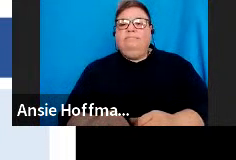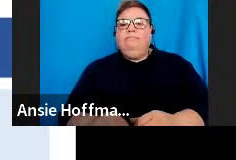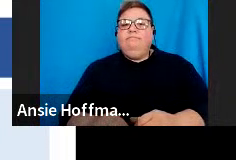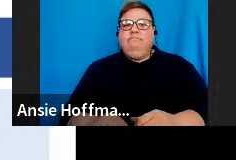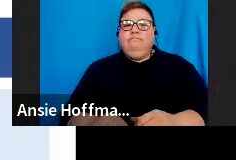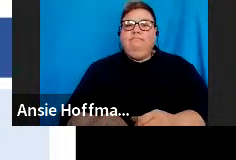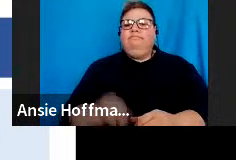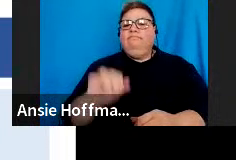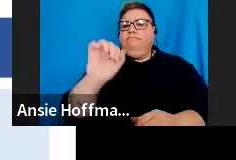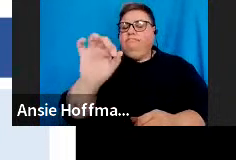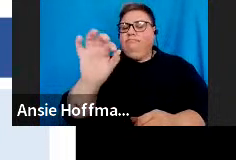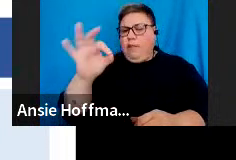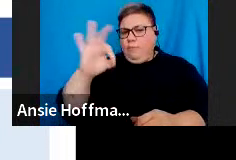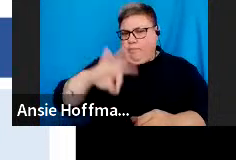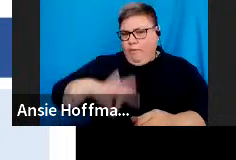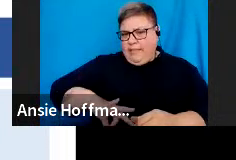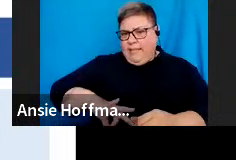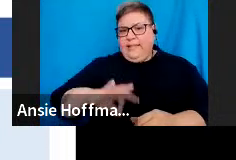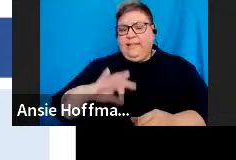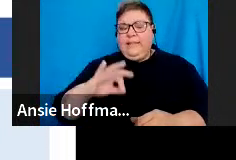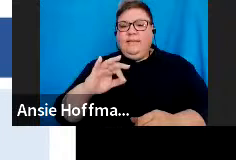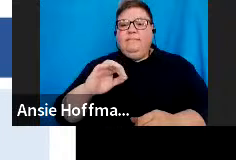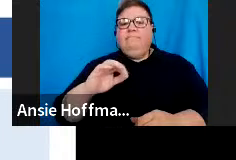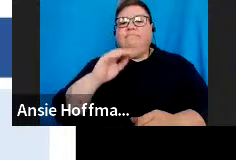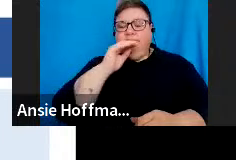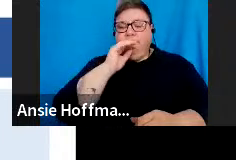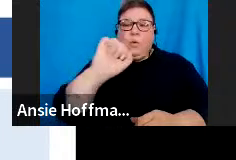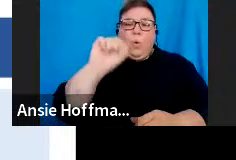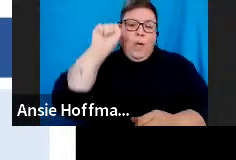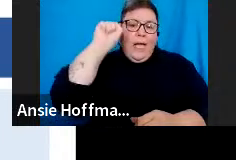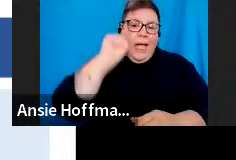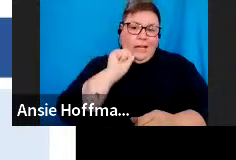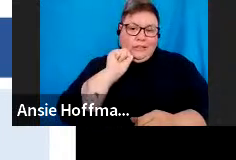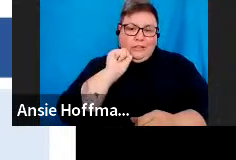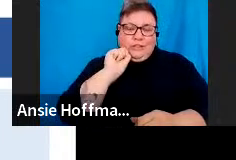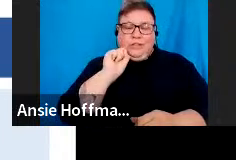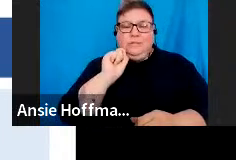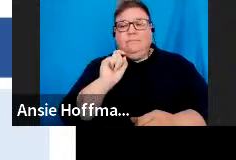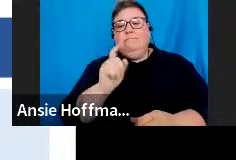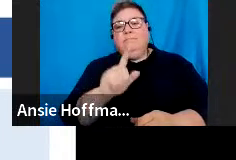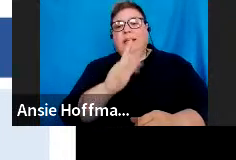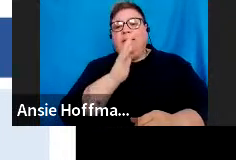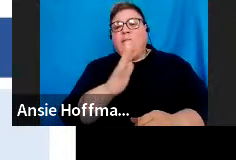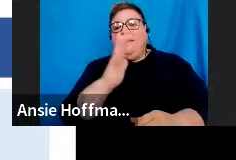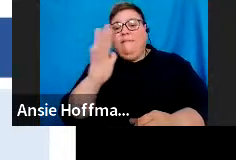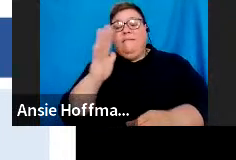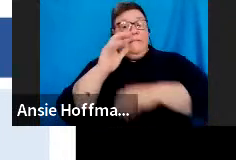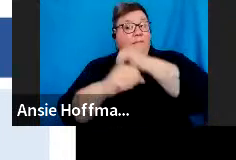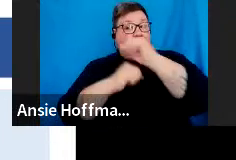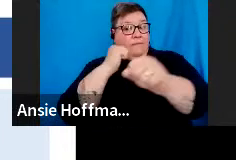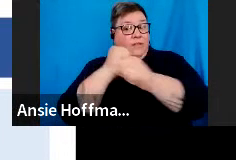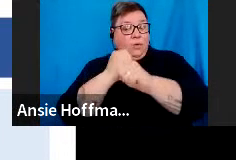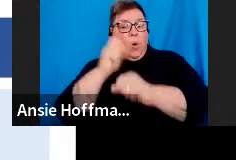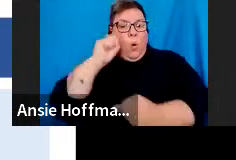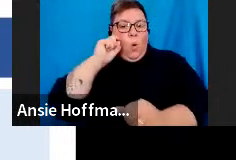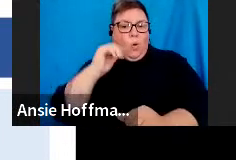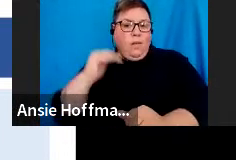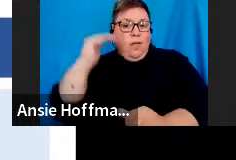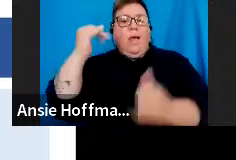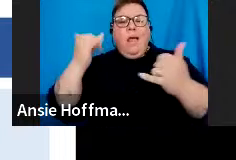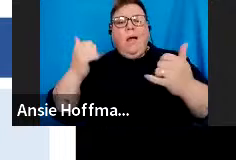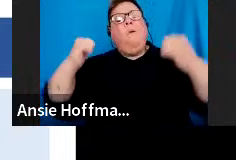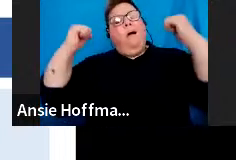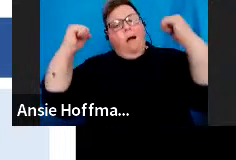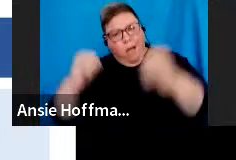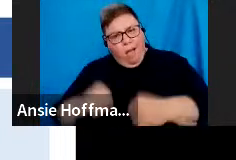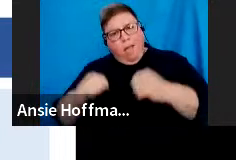fund who have attained the retirement age and are 55 years and older are now allowed to transfer the